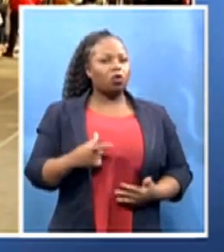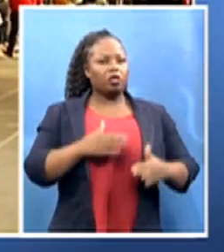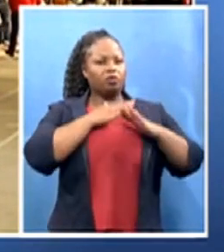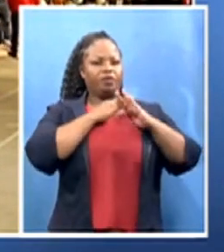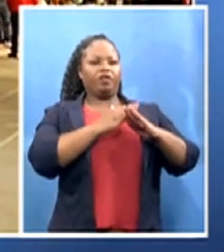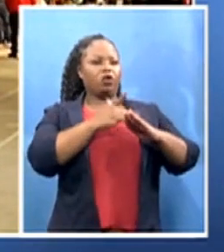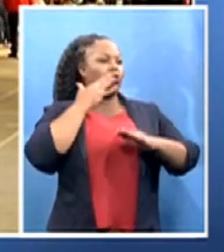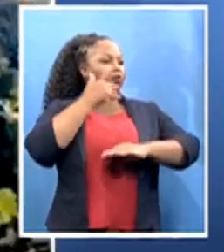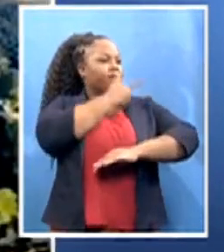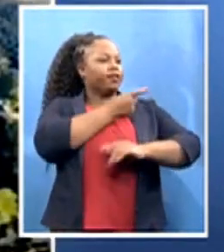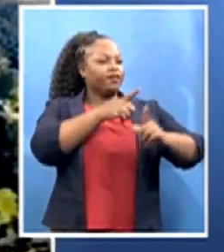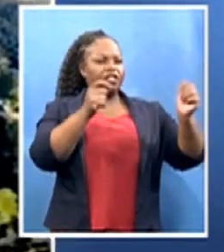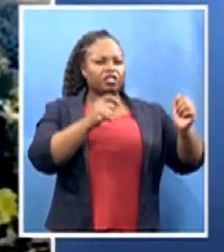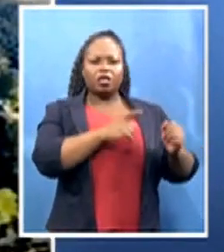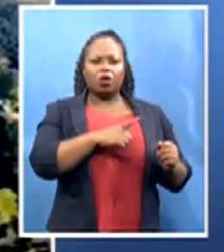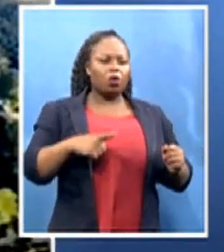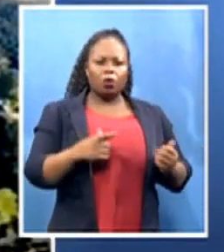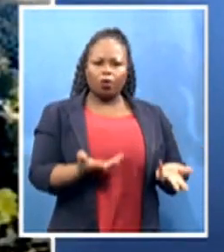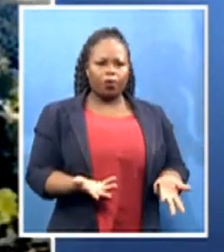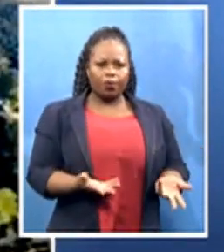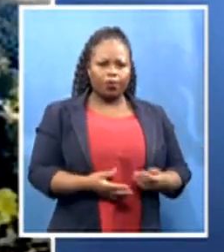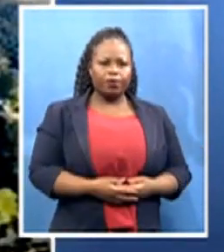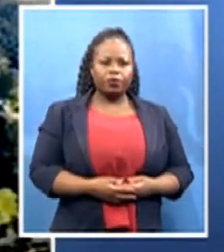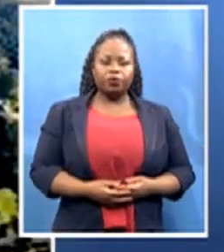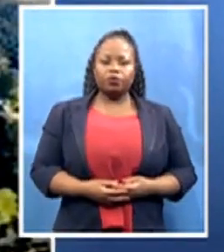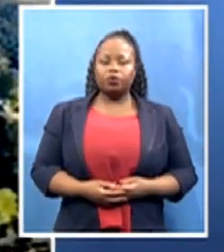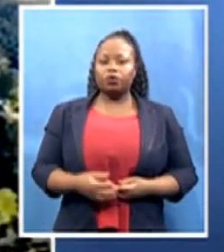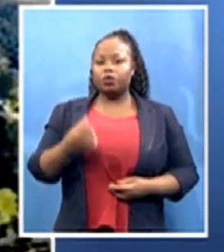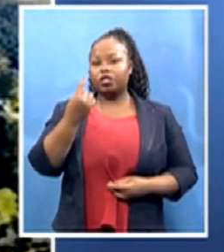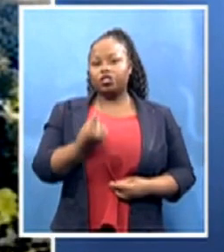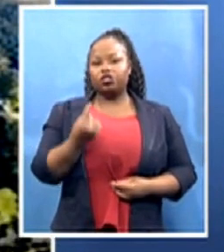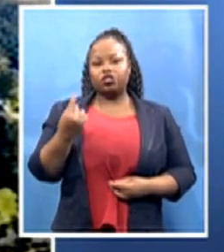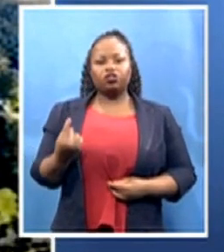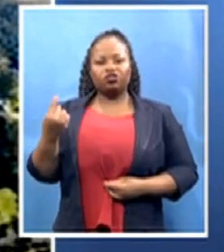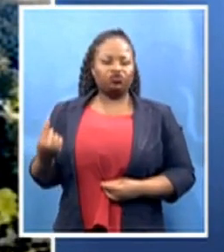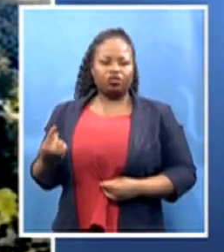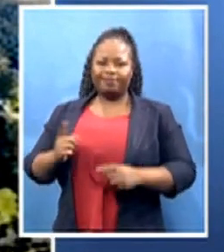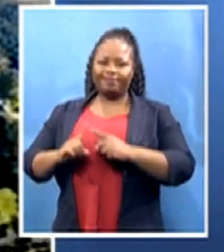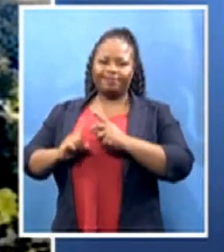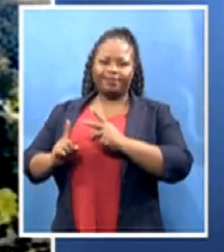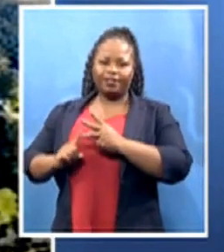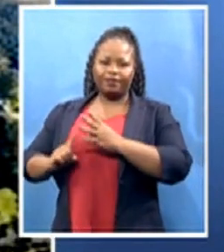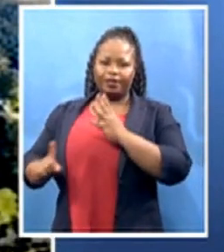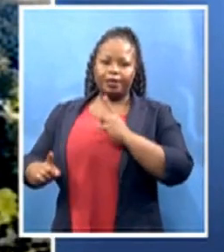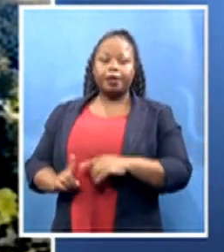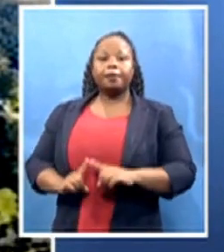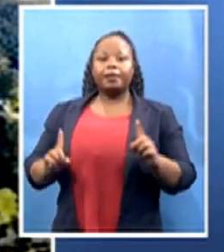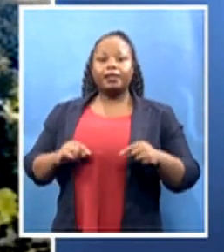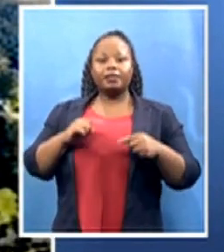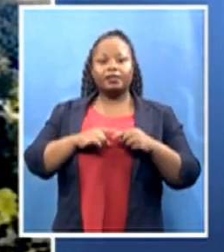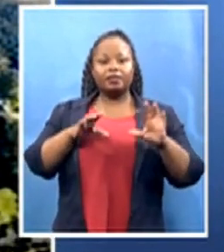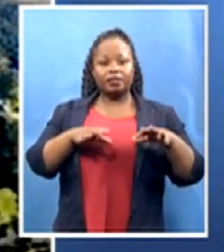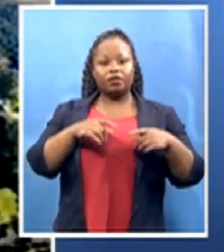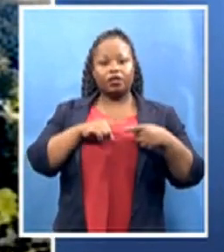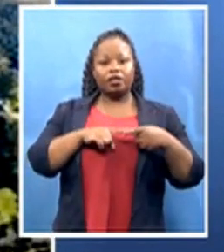So each vaccination is slightly different, but we know that in the vaccinations, the vaccines